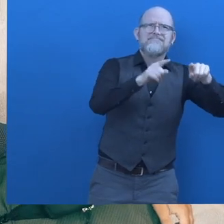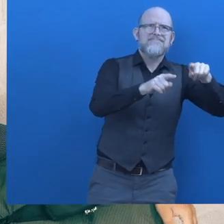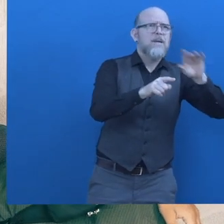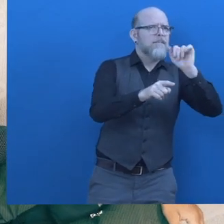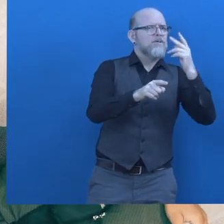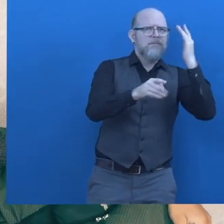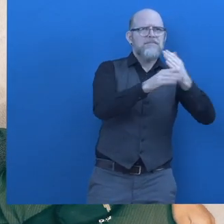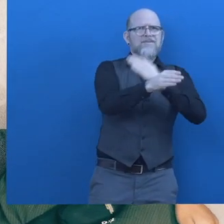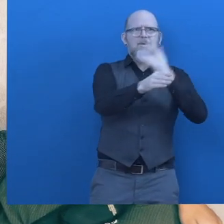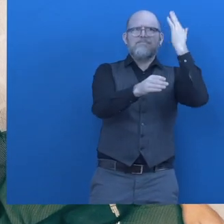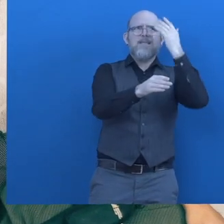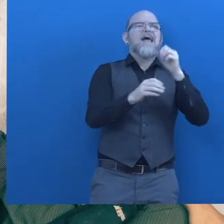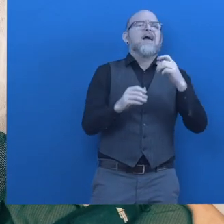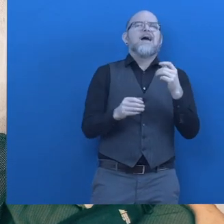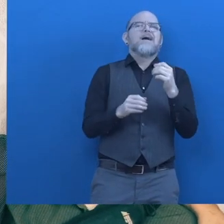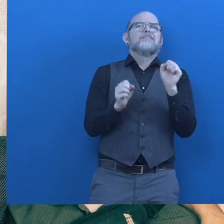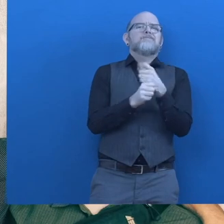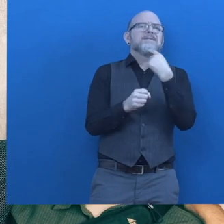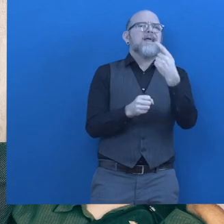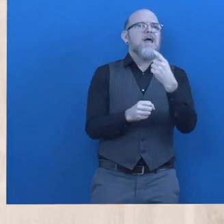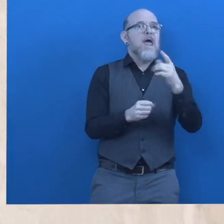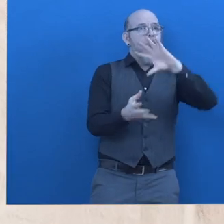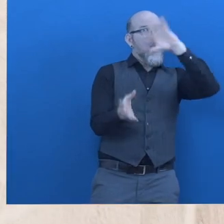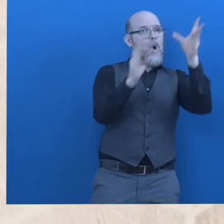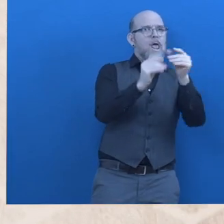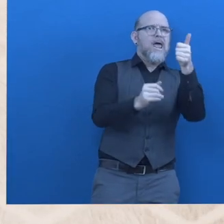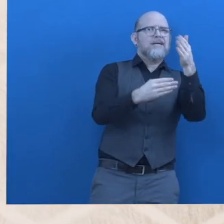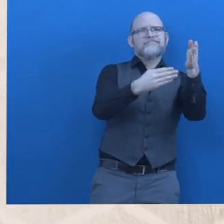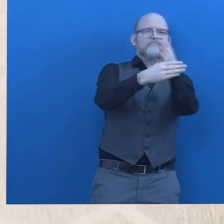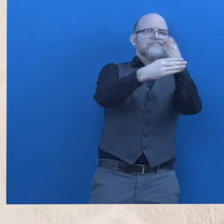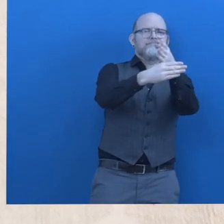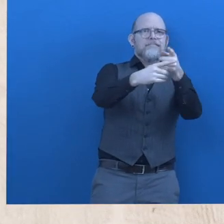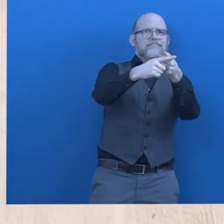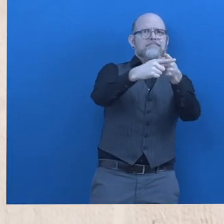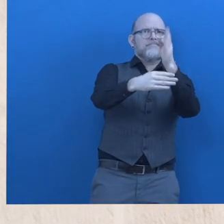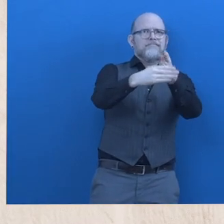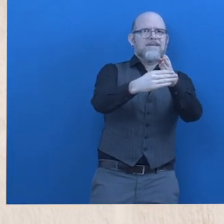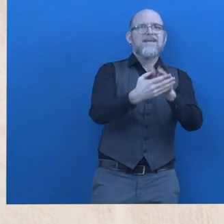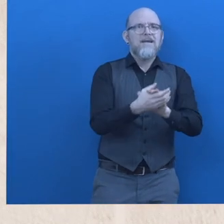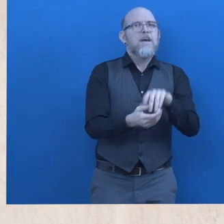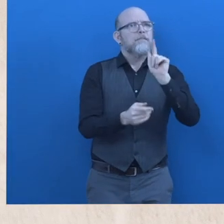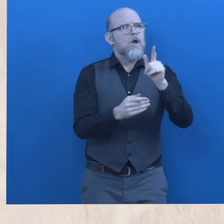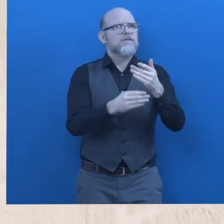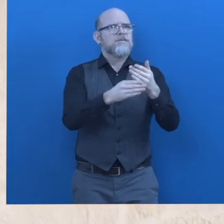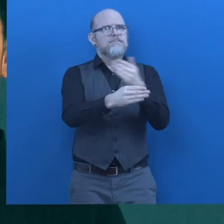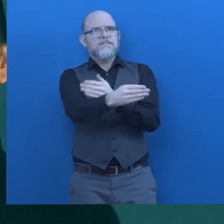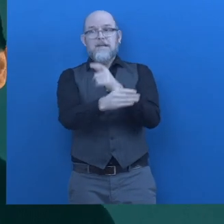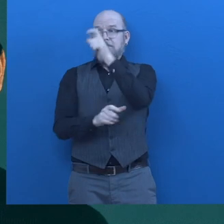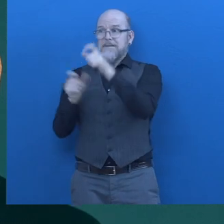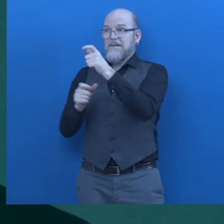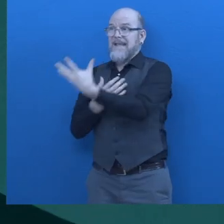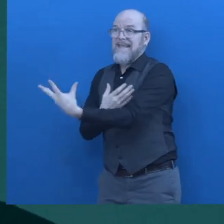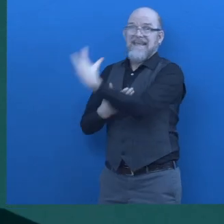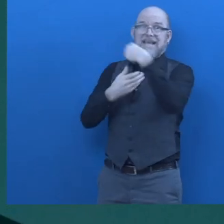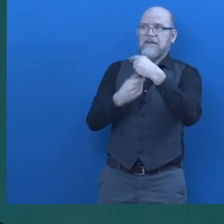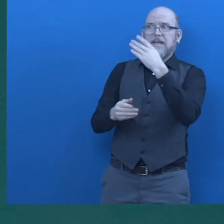such thing as an average user experience to get there we need to involve people with disabilities directly in the